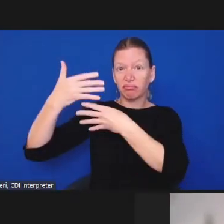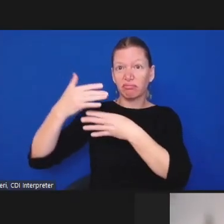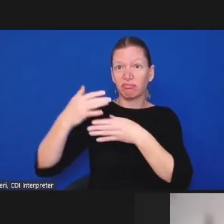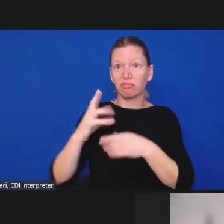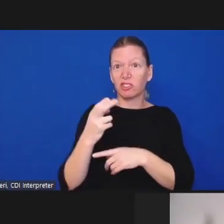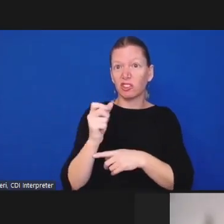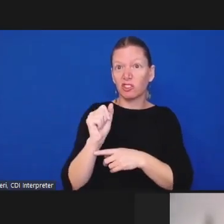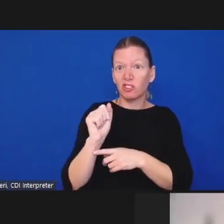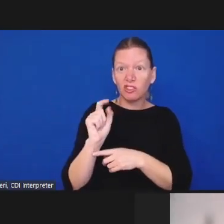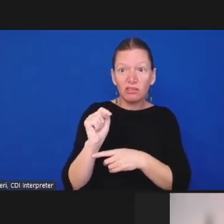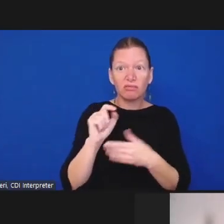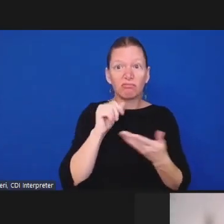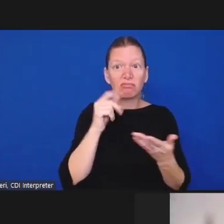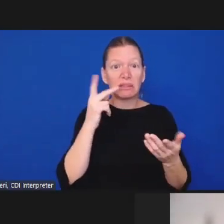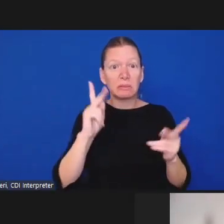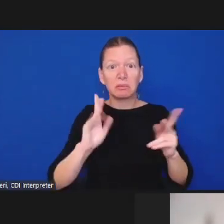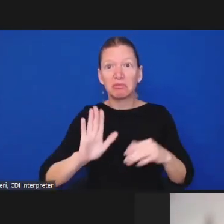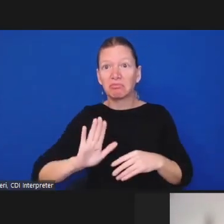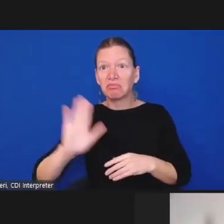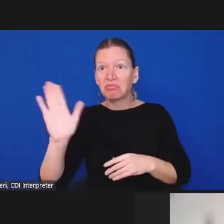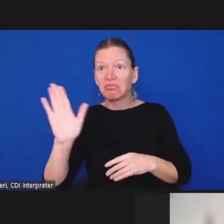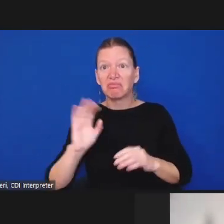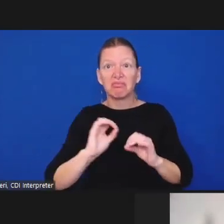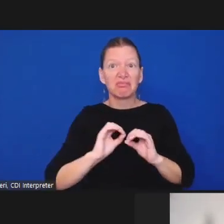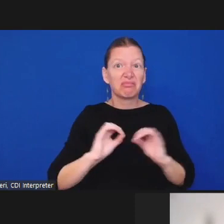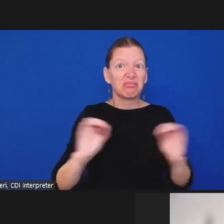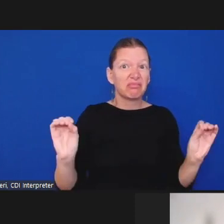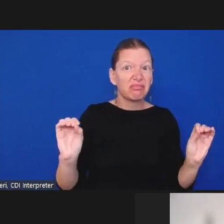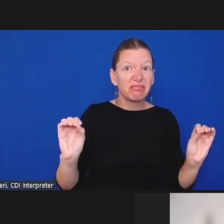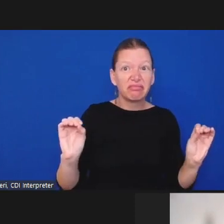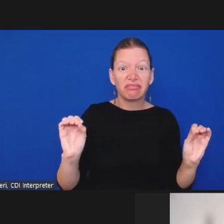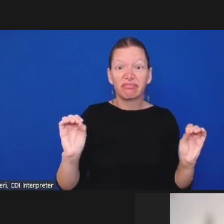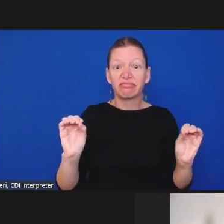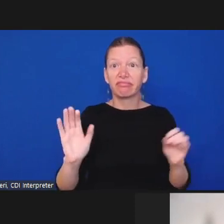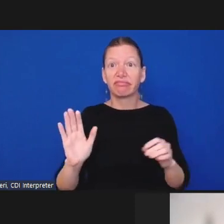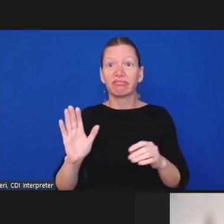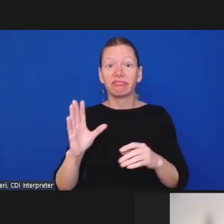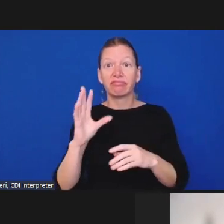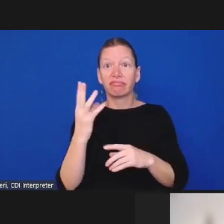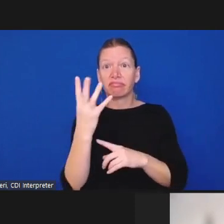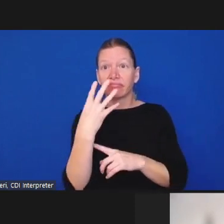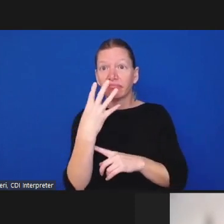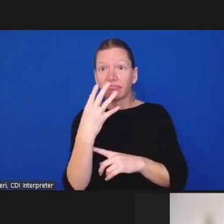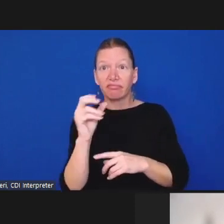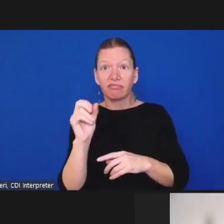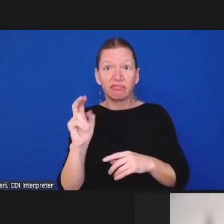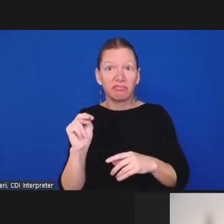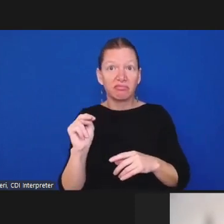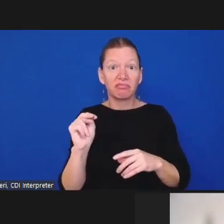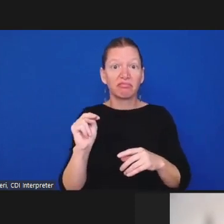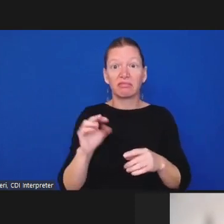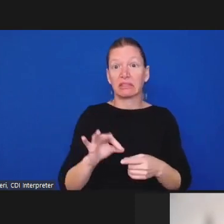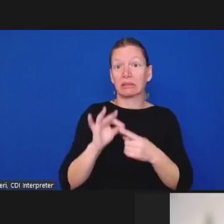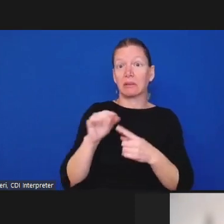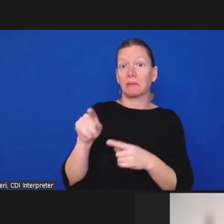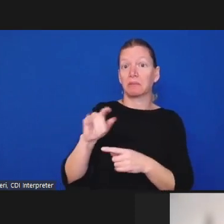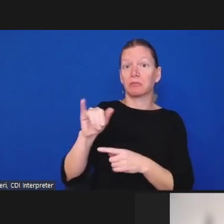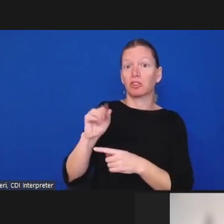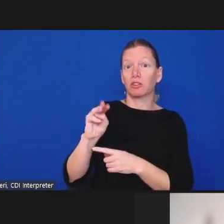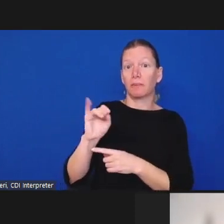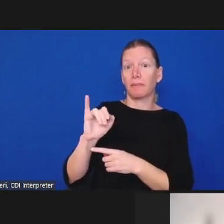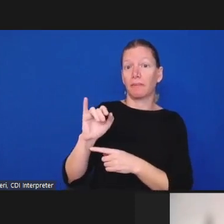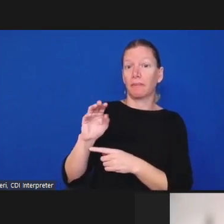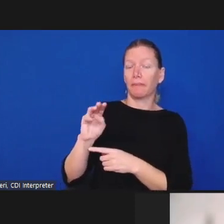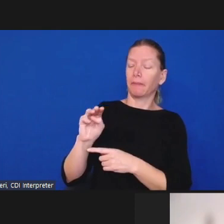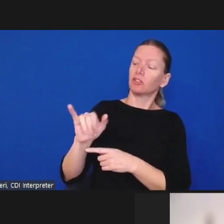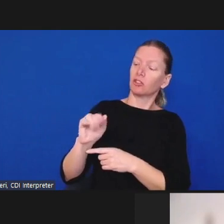off camera except for jamila um i hope jamila's coming off camera with a question for me but um but in all